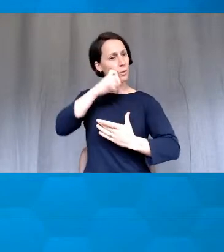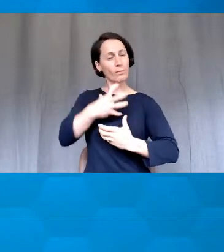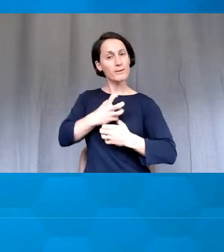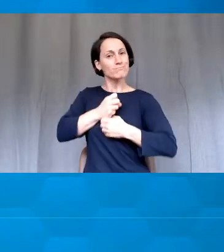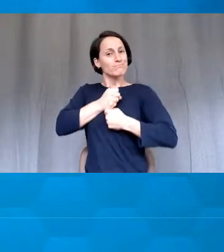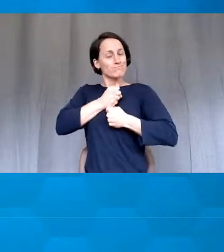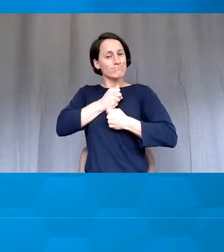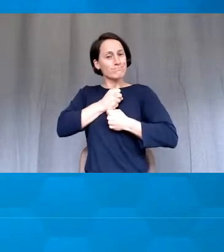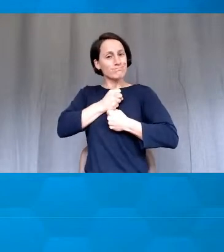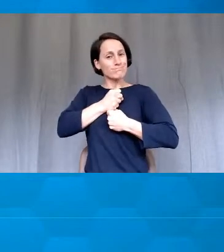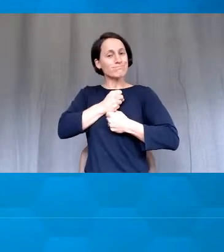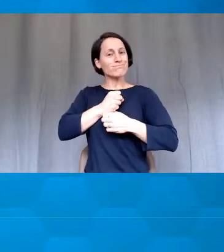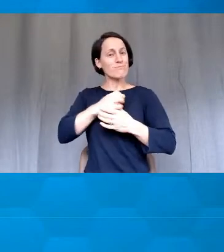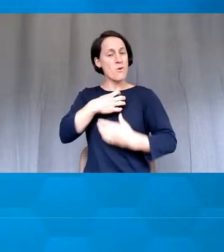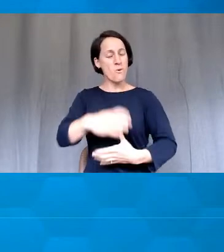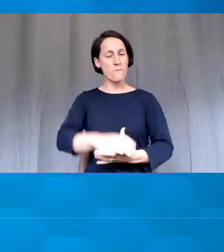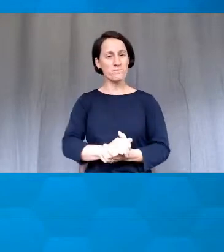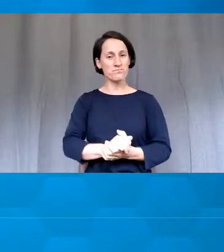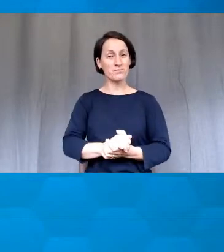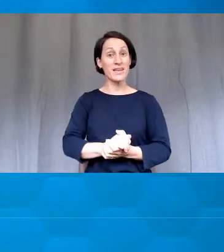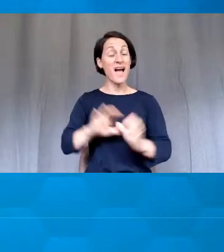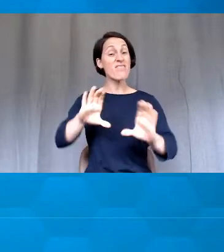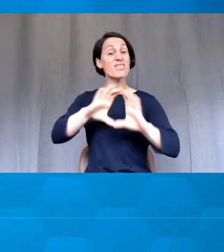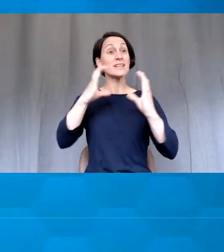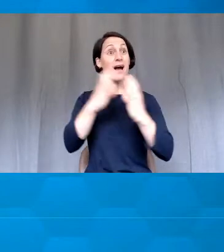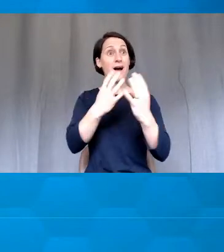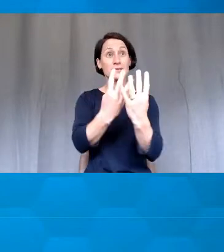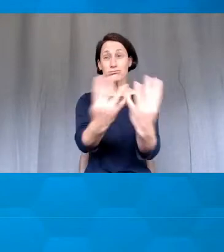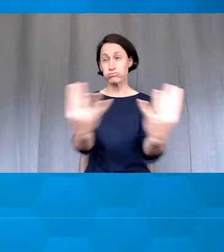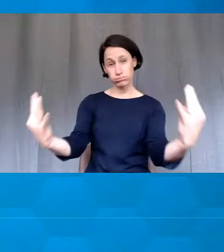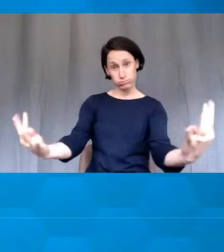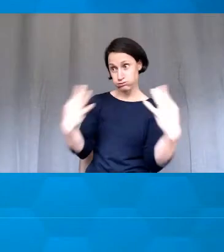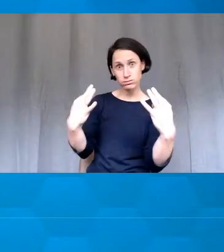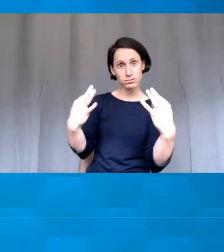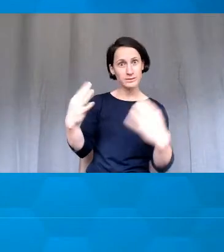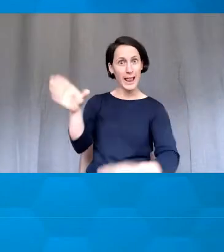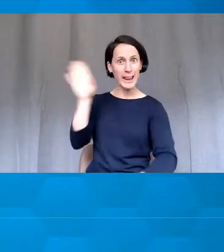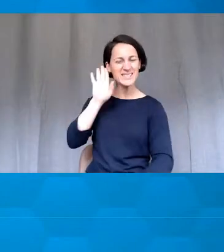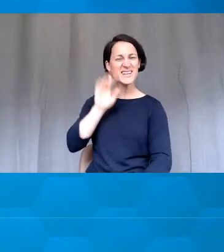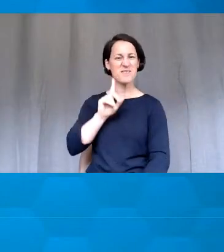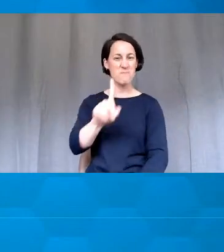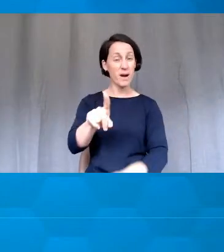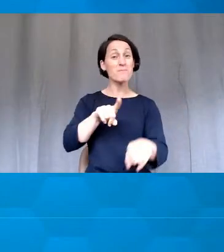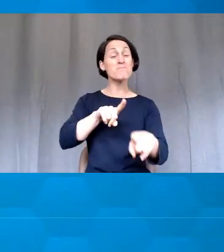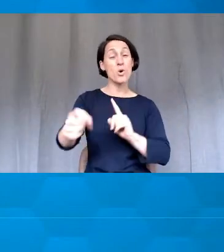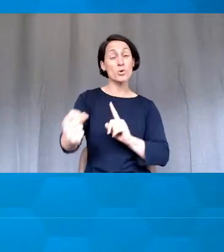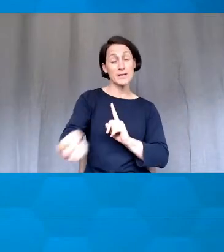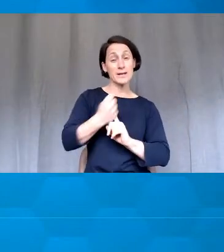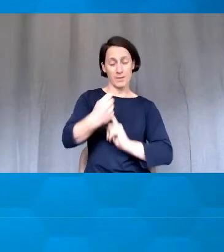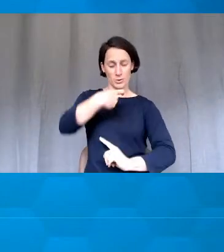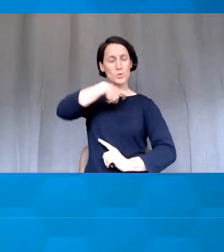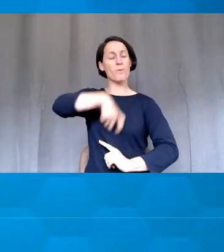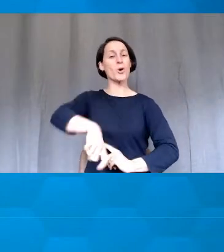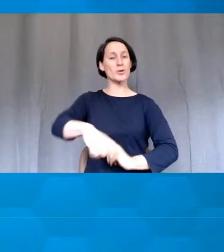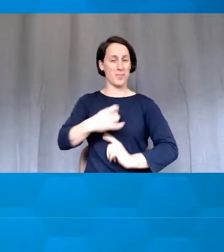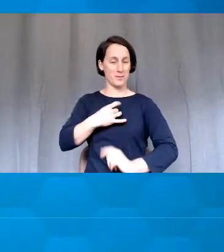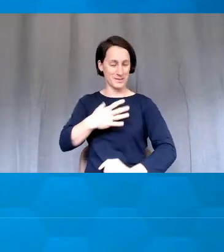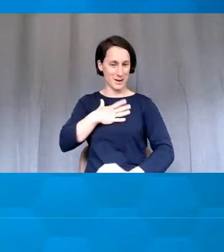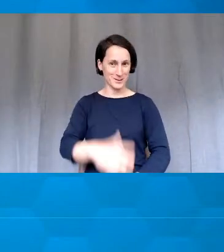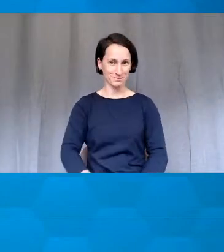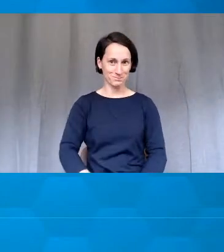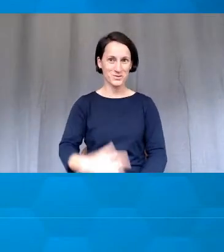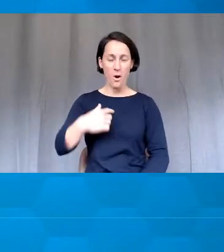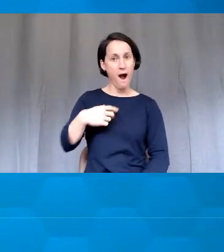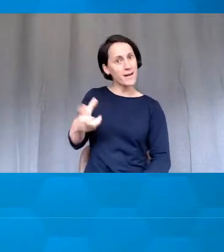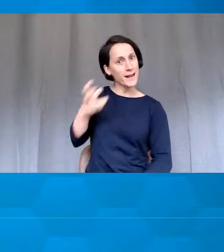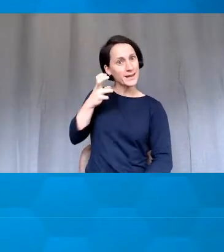when they're reading this out, some say the whole class will be listening. But the prime audience is you. So you can hear the wonderful things about you